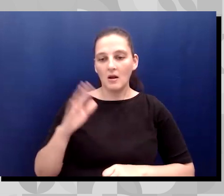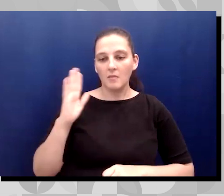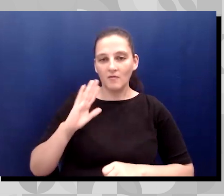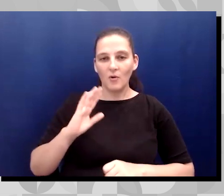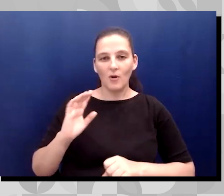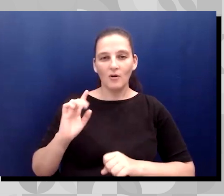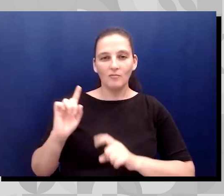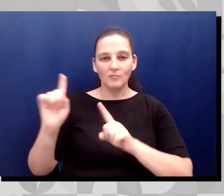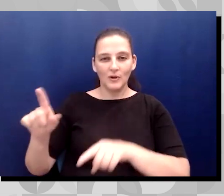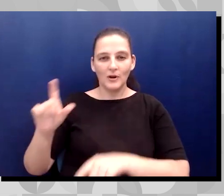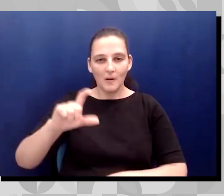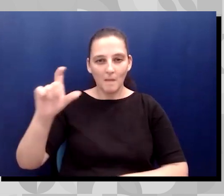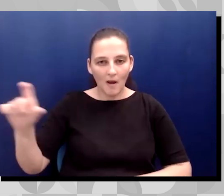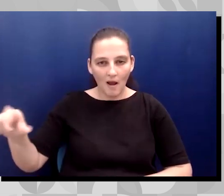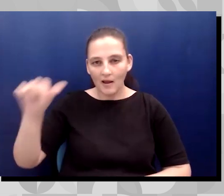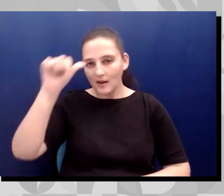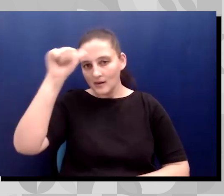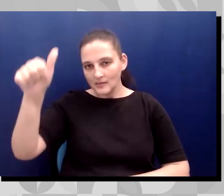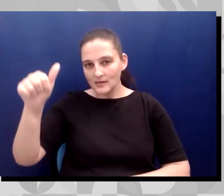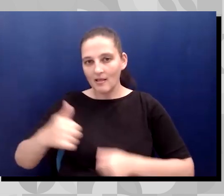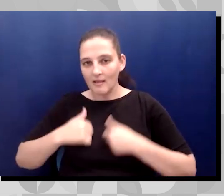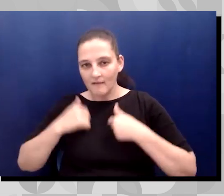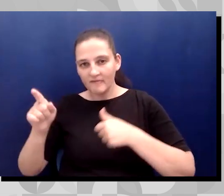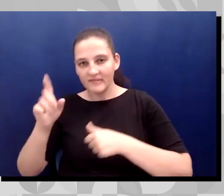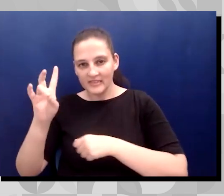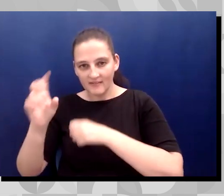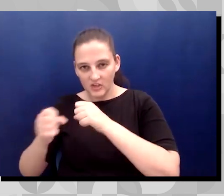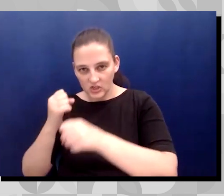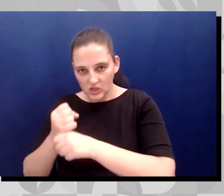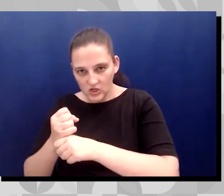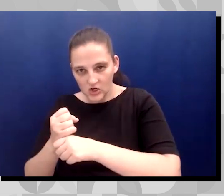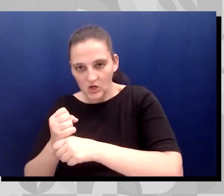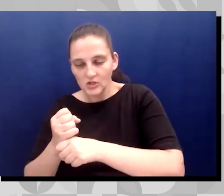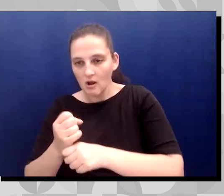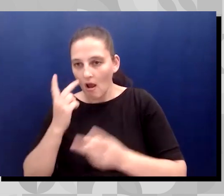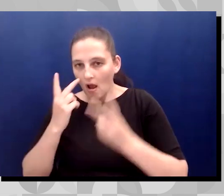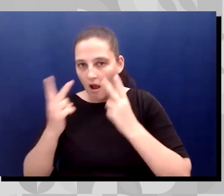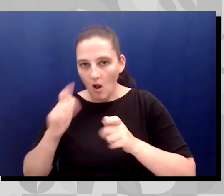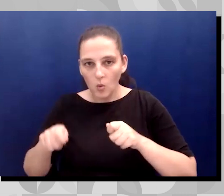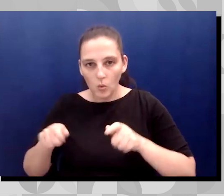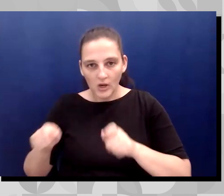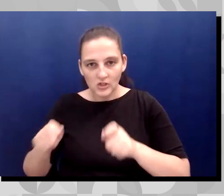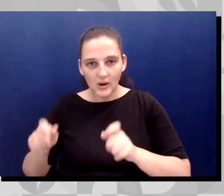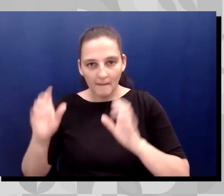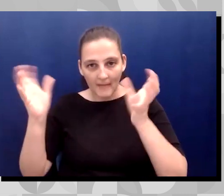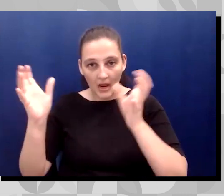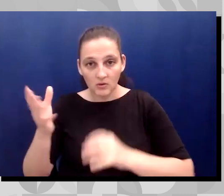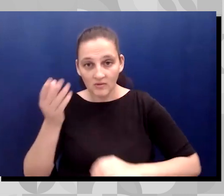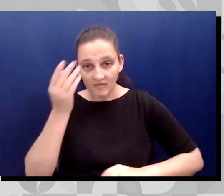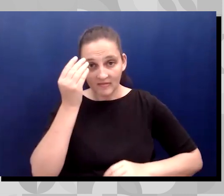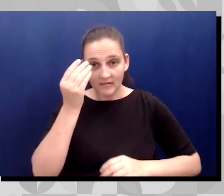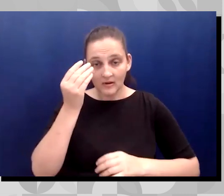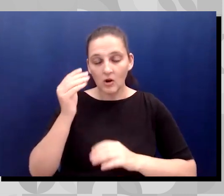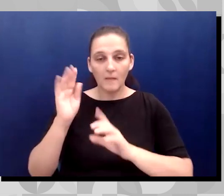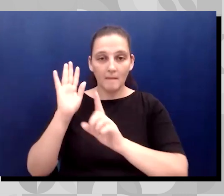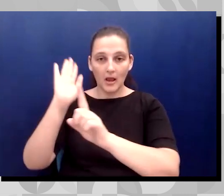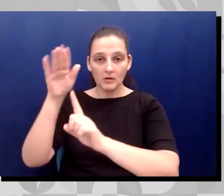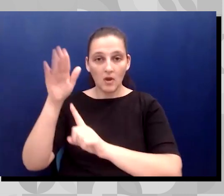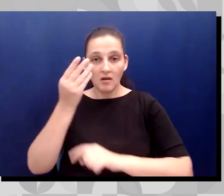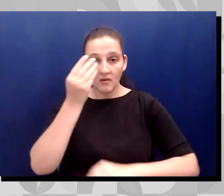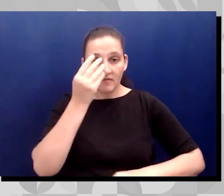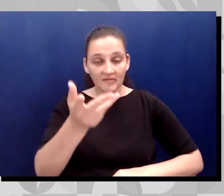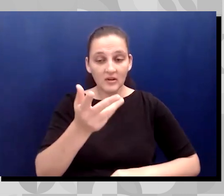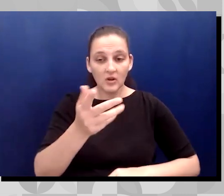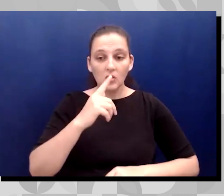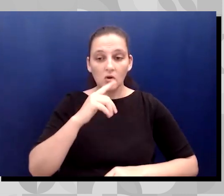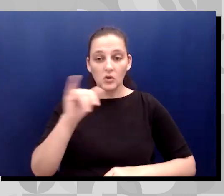and became introduced to wheelchair basketball. And by the way, there's a great article in the June issue of